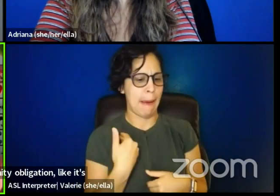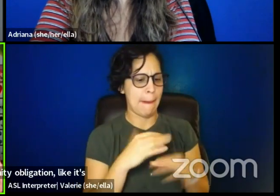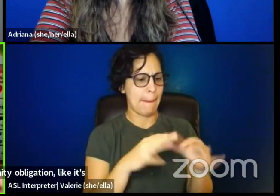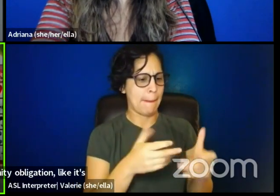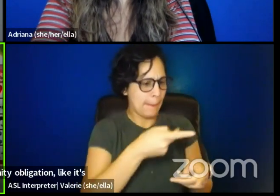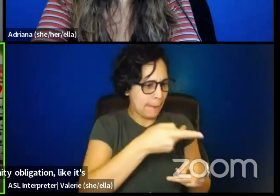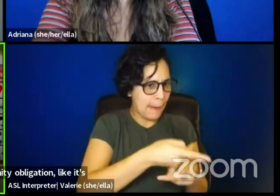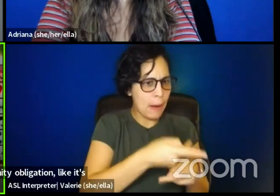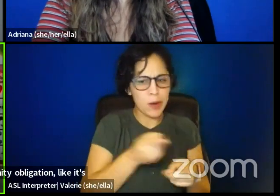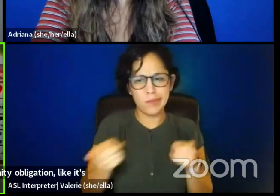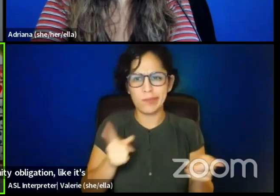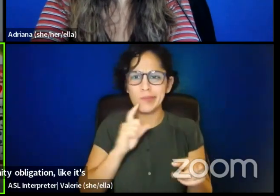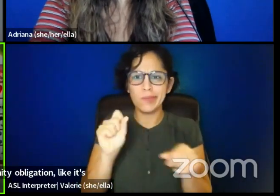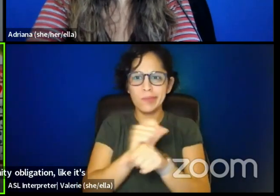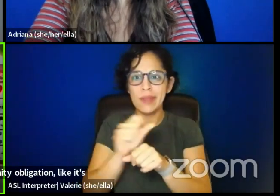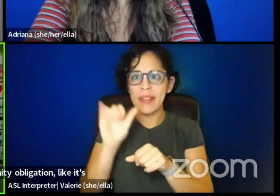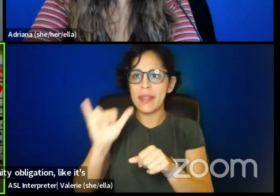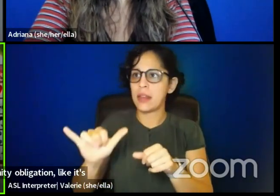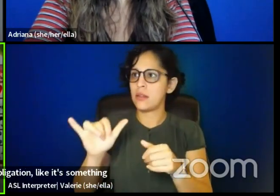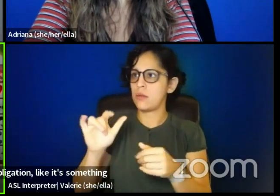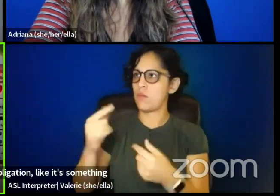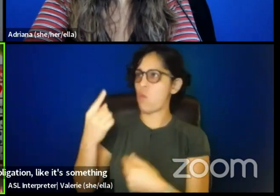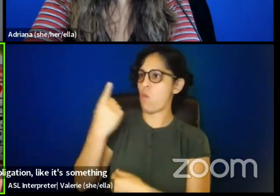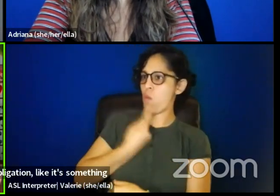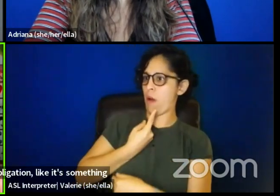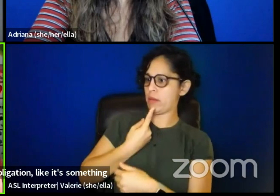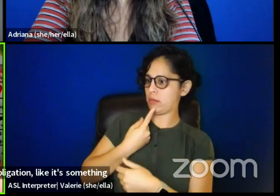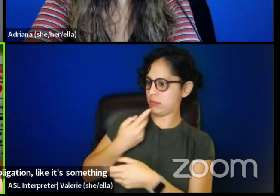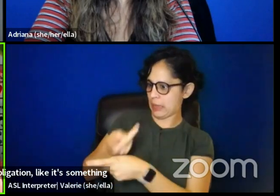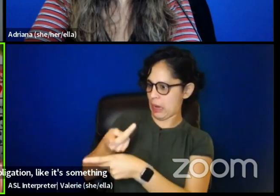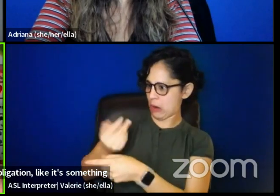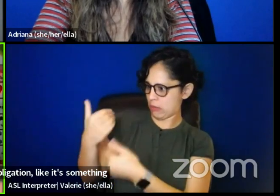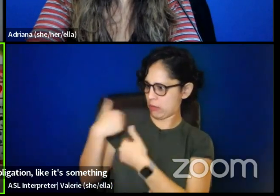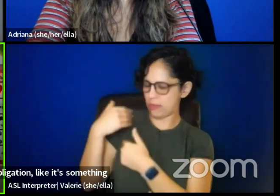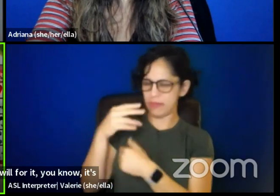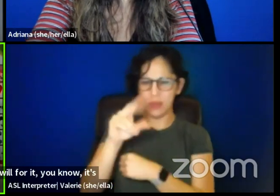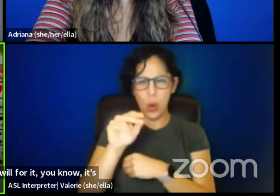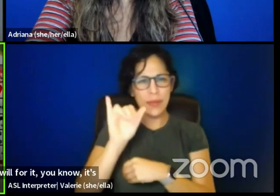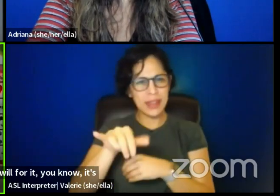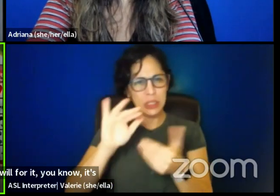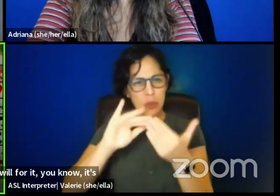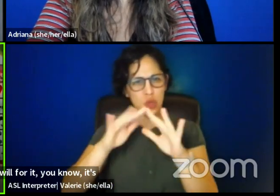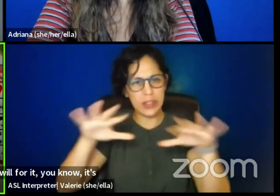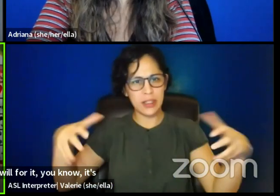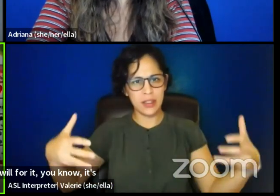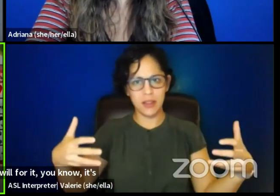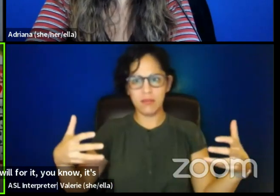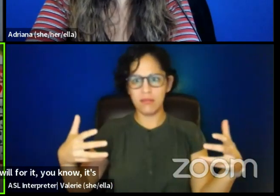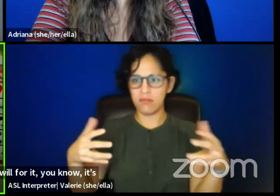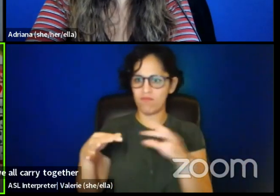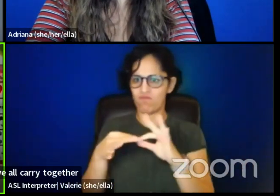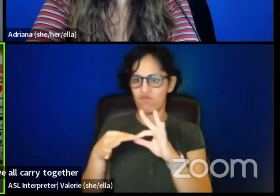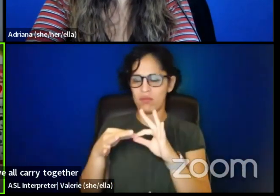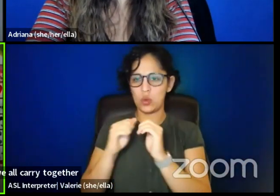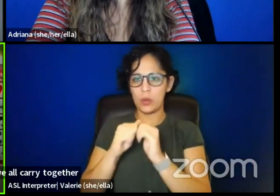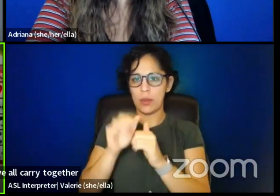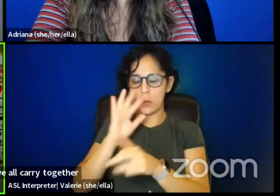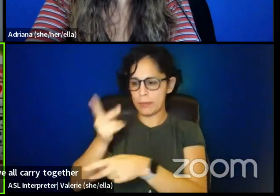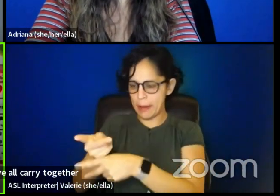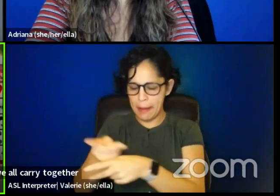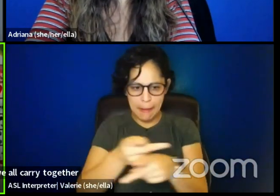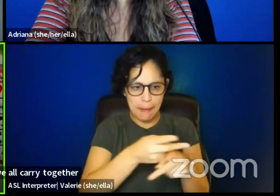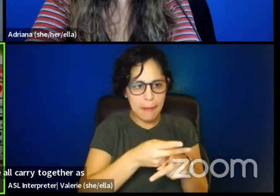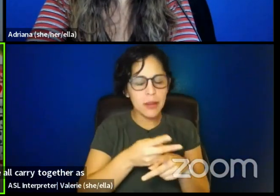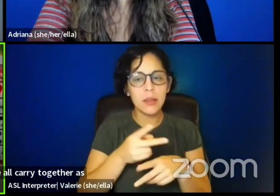everyone's responsible for. It, you know, it's something that we all carry together as in, if not